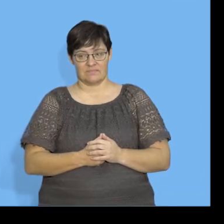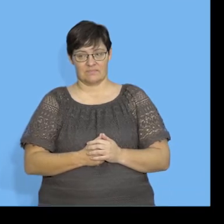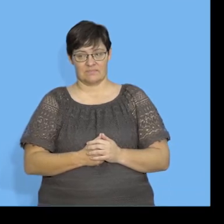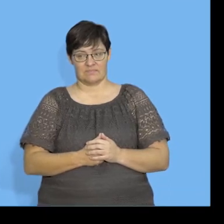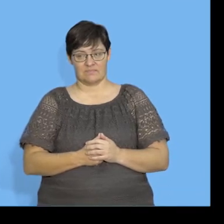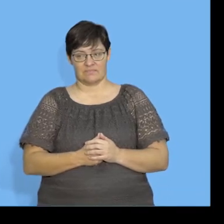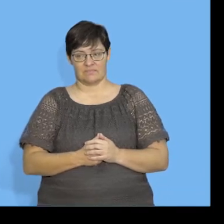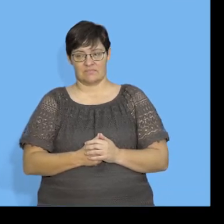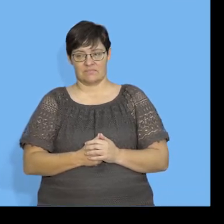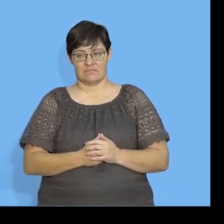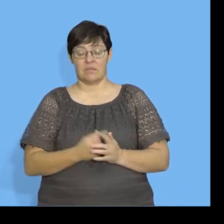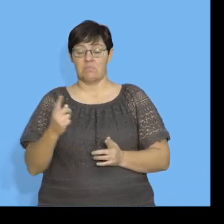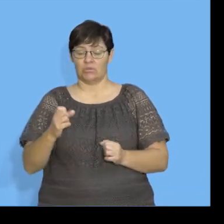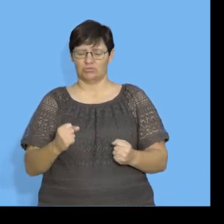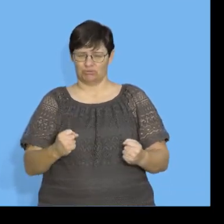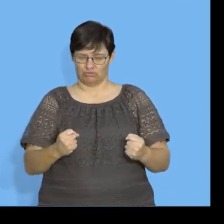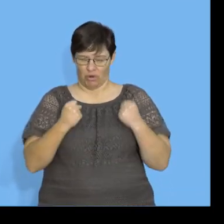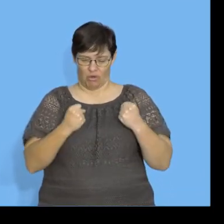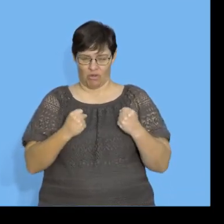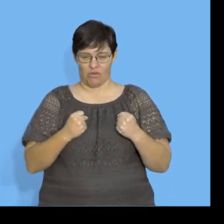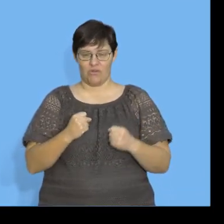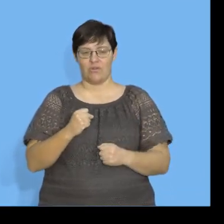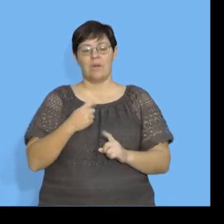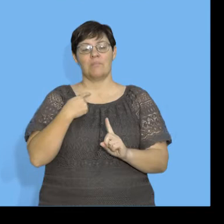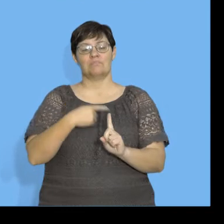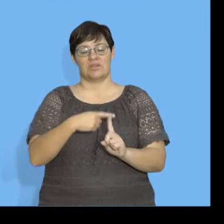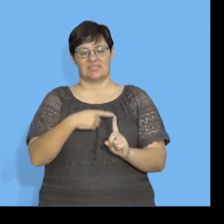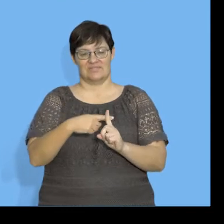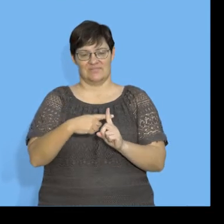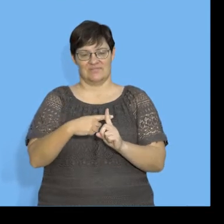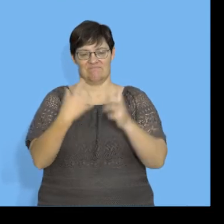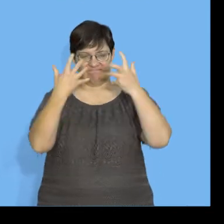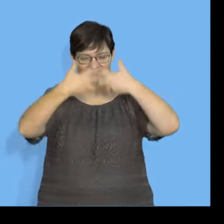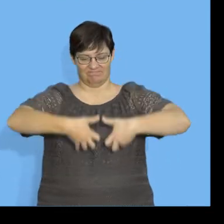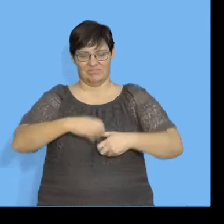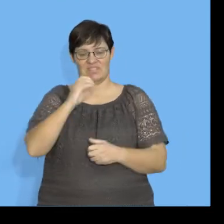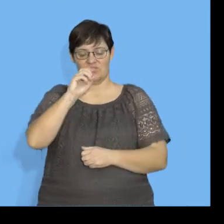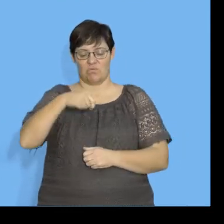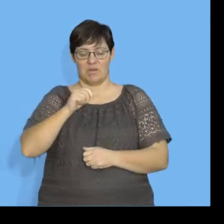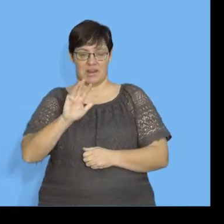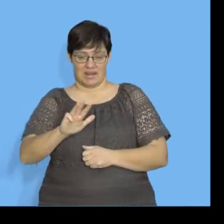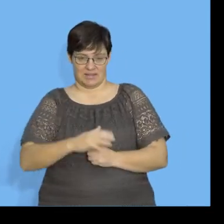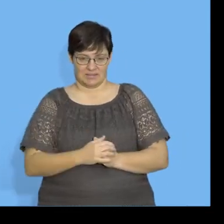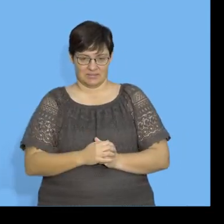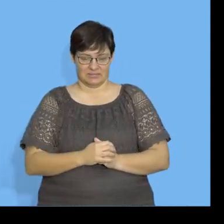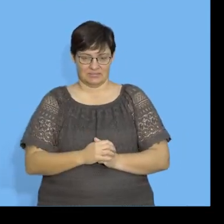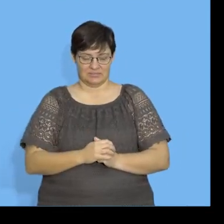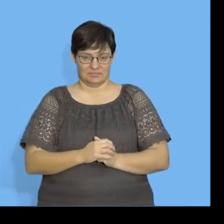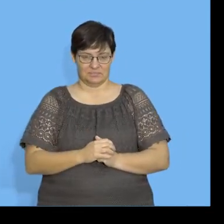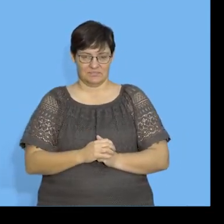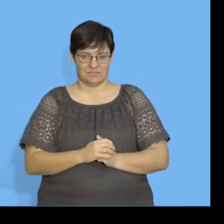So, this is strong positive correlation. So, the correlation is approximately